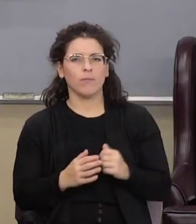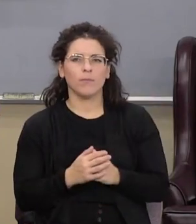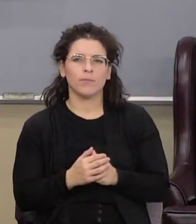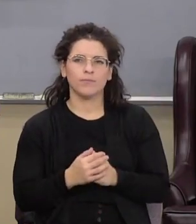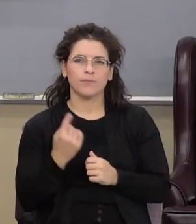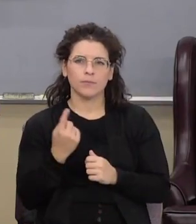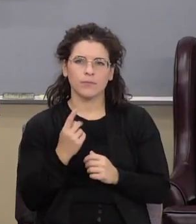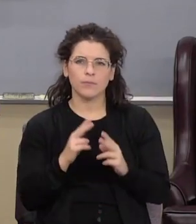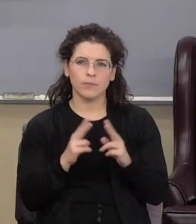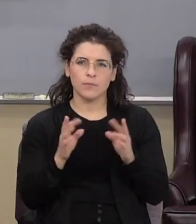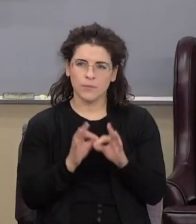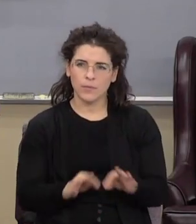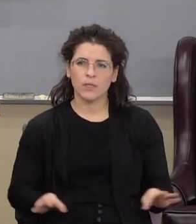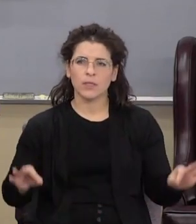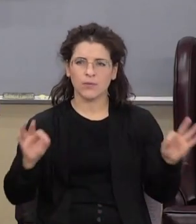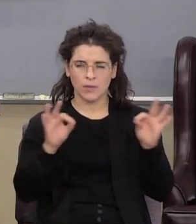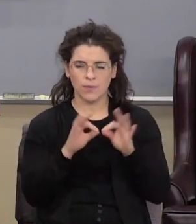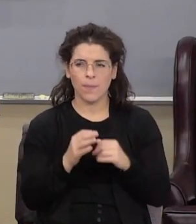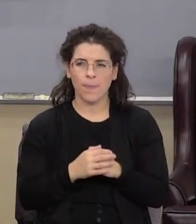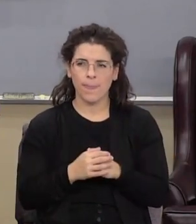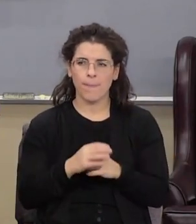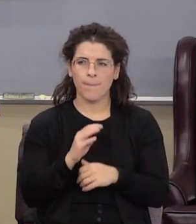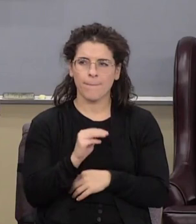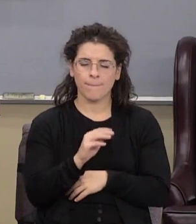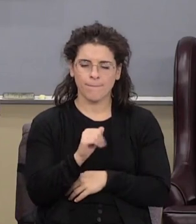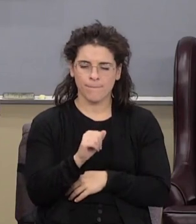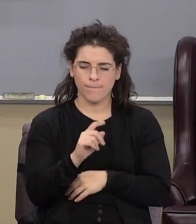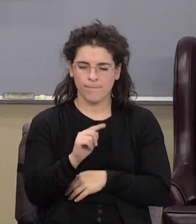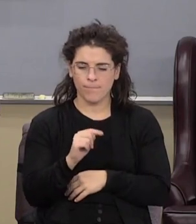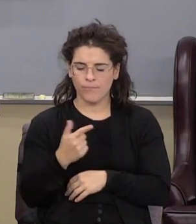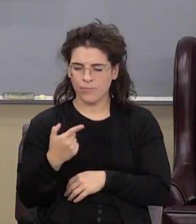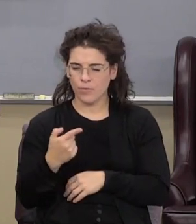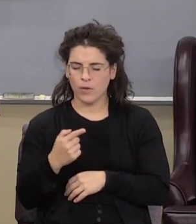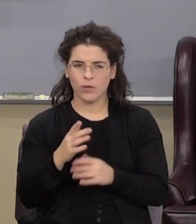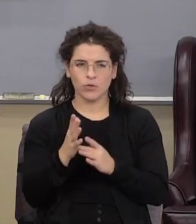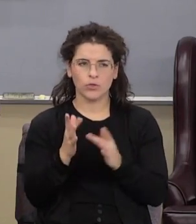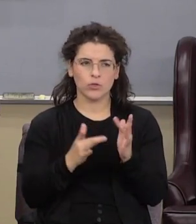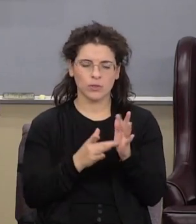that's something very significant in Matthew 21 Jesus told a parable